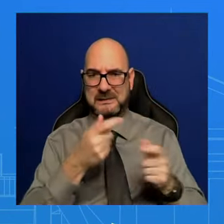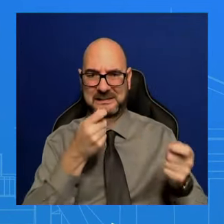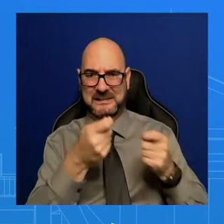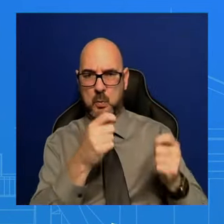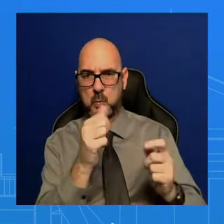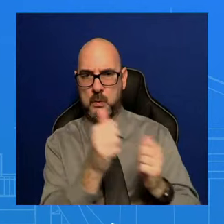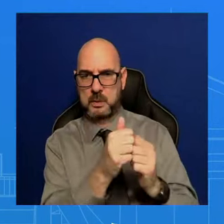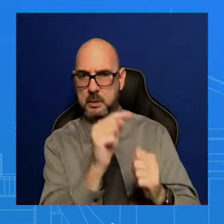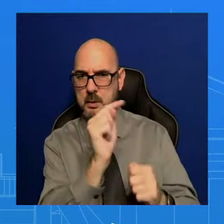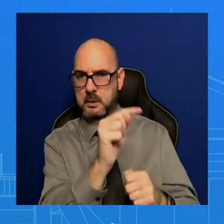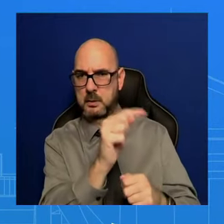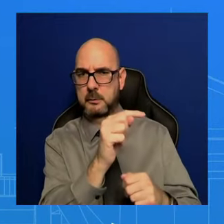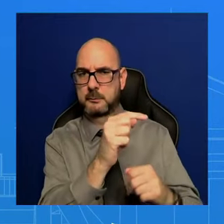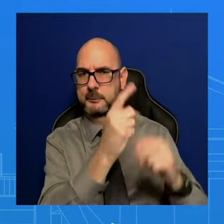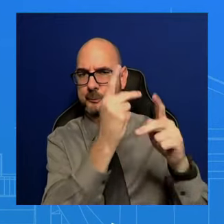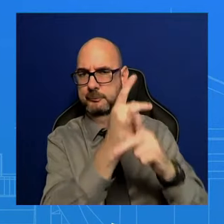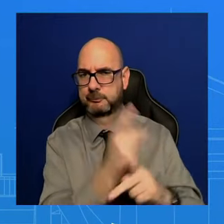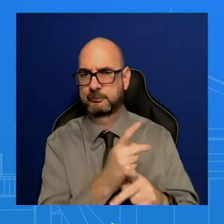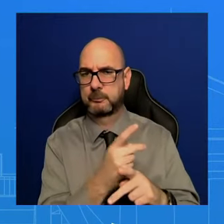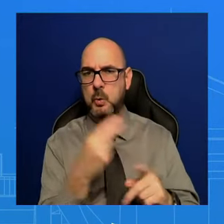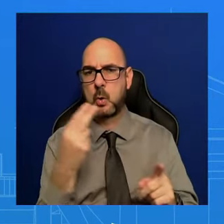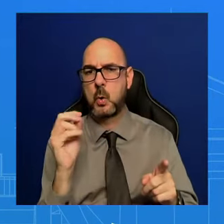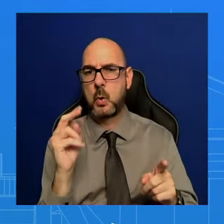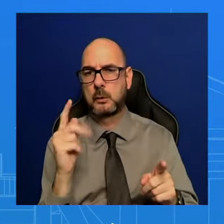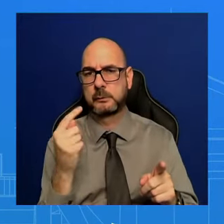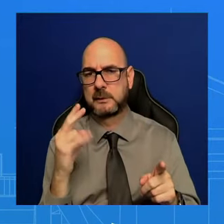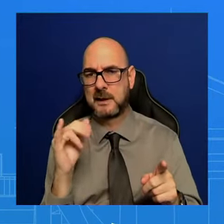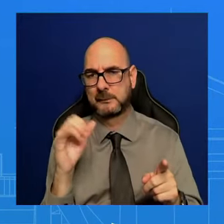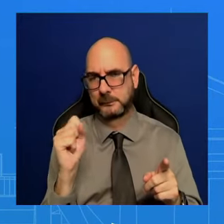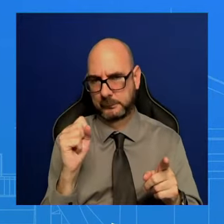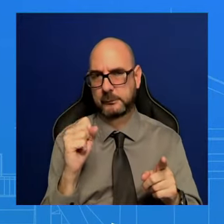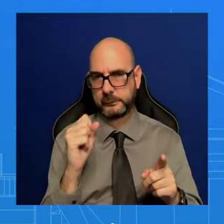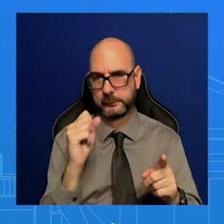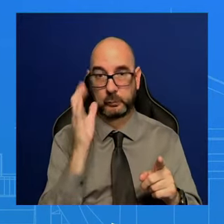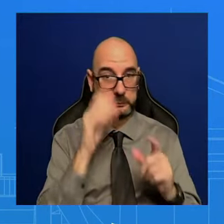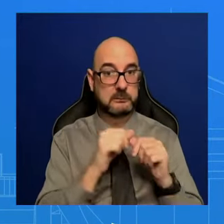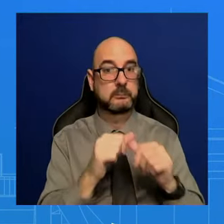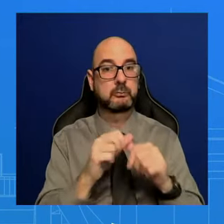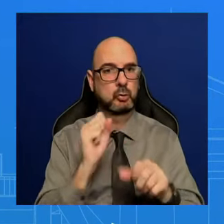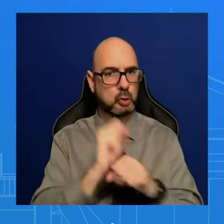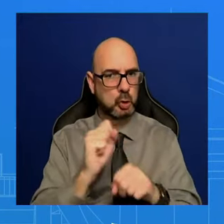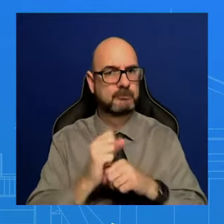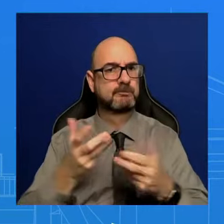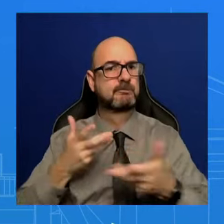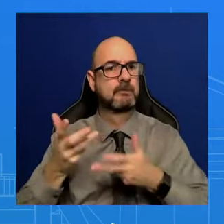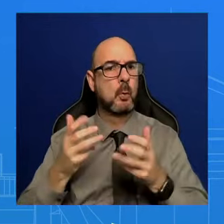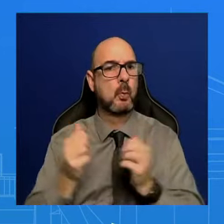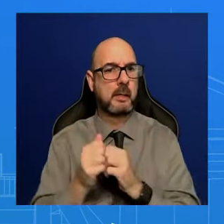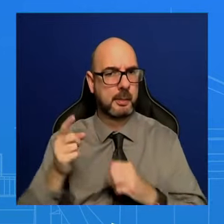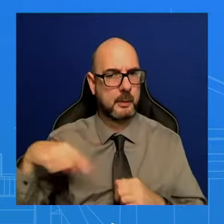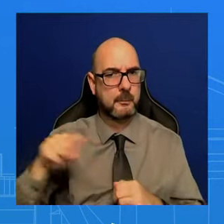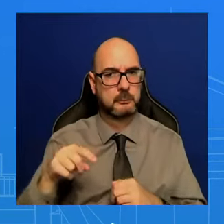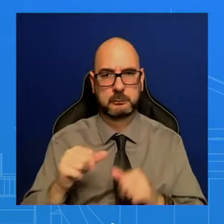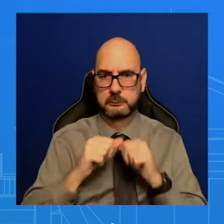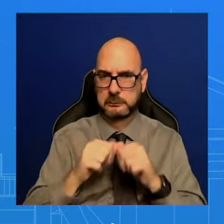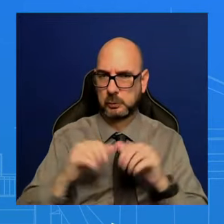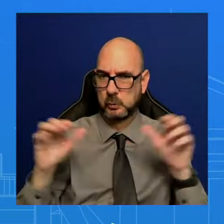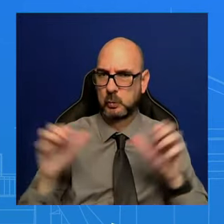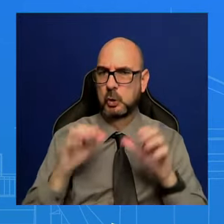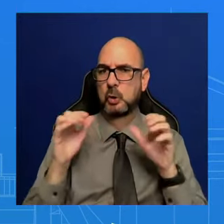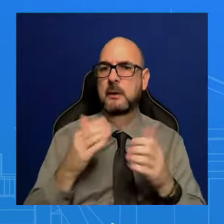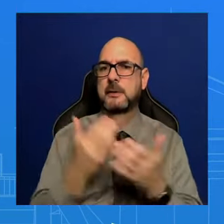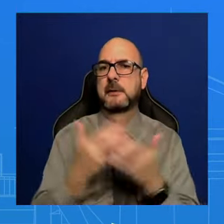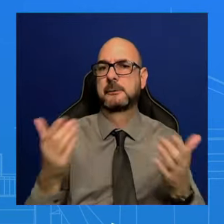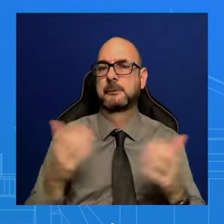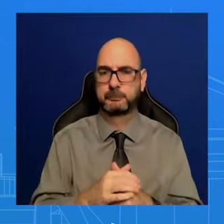this is something that we're going to continue to do. We're going to continue to take action. And that's what you have seen this administration do over the past